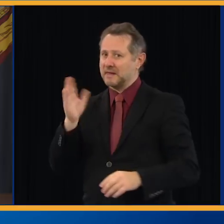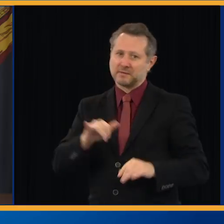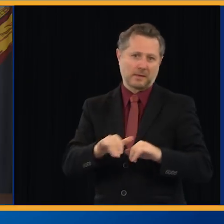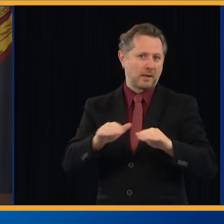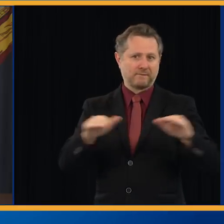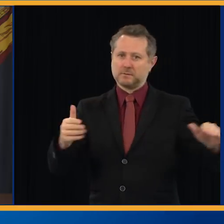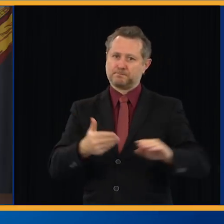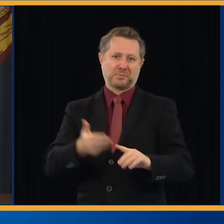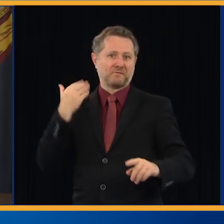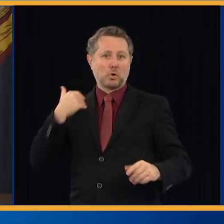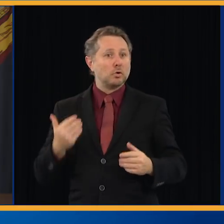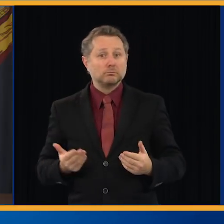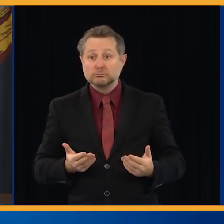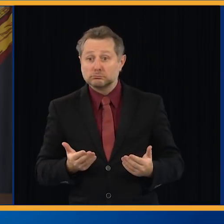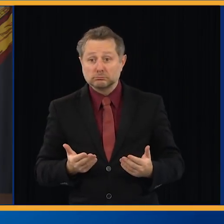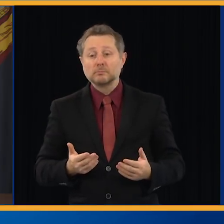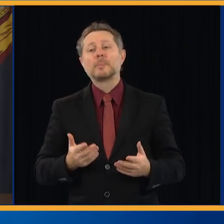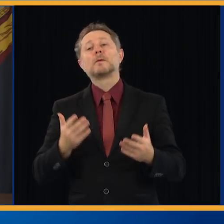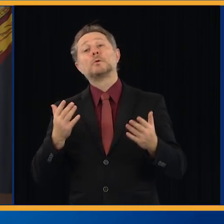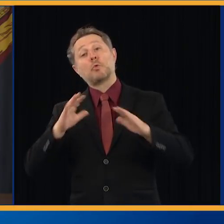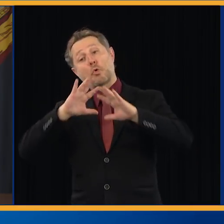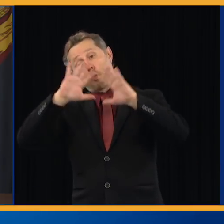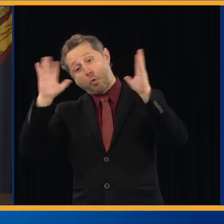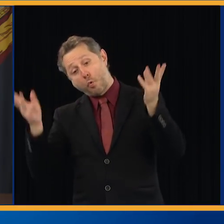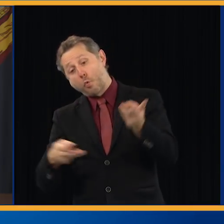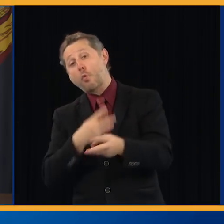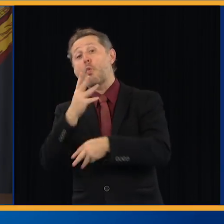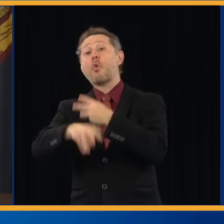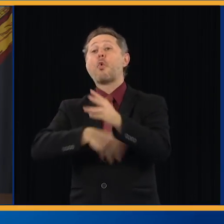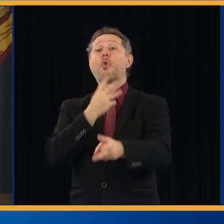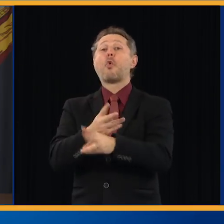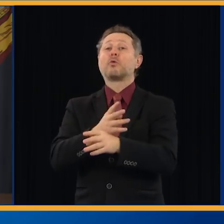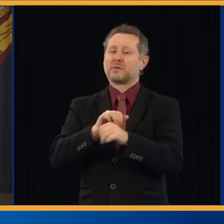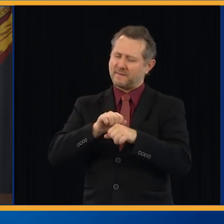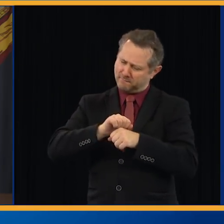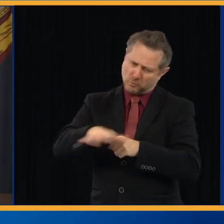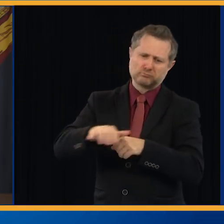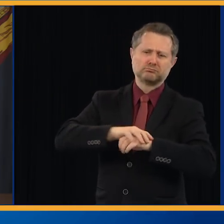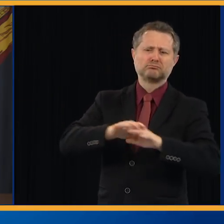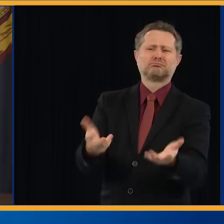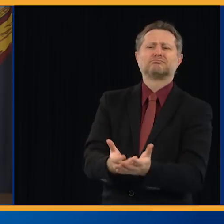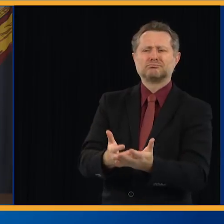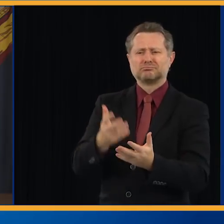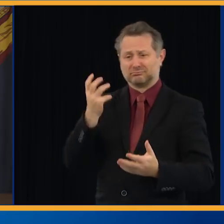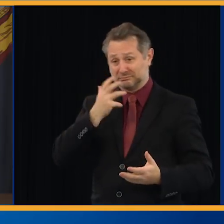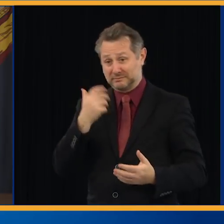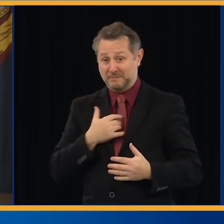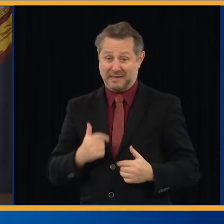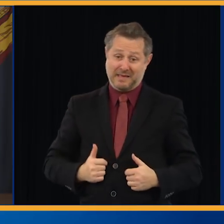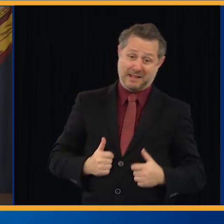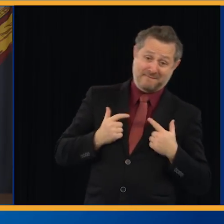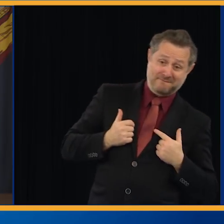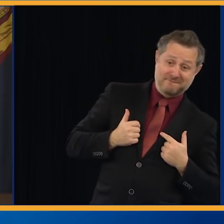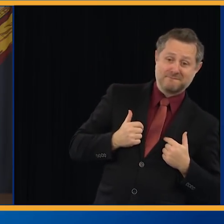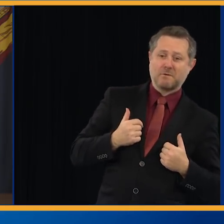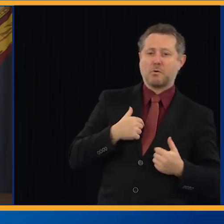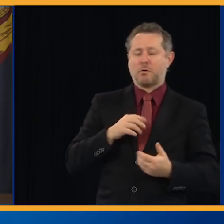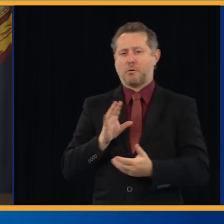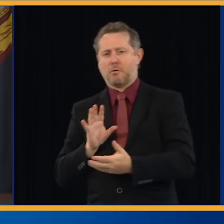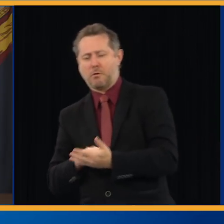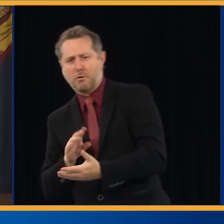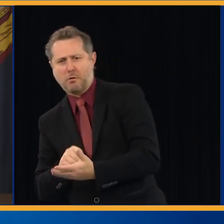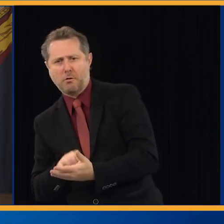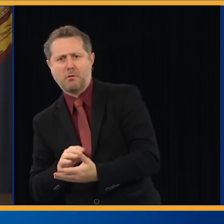So, global pandemic. But you live, you learn, you move on. And most importantly, you meet the challenge. You meet the